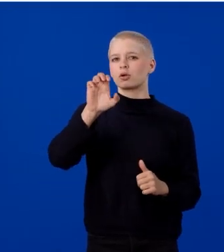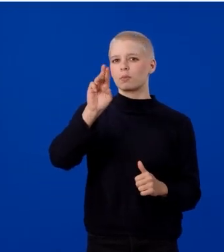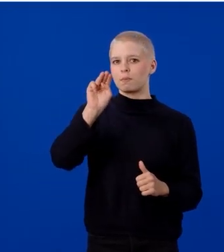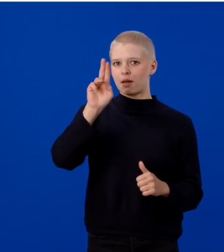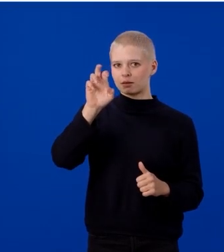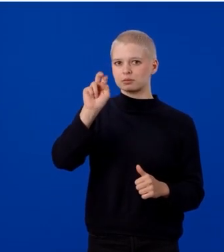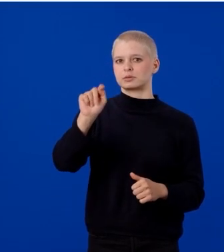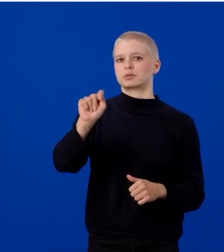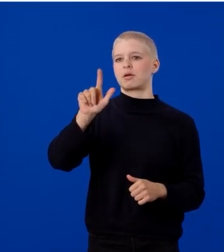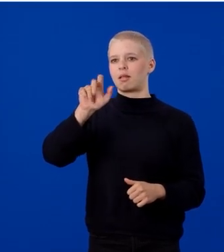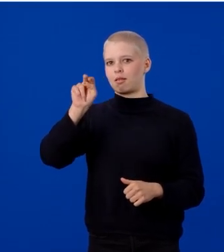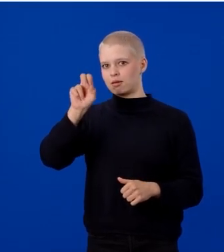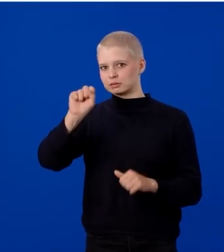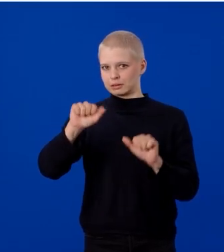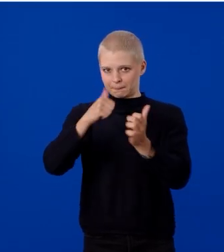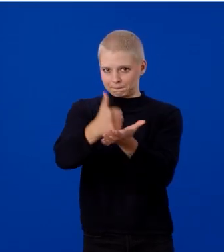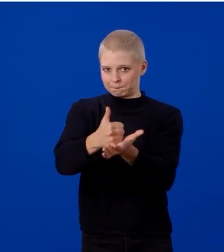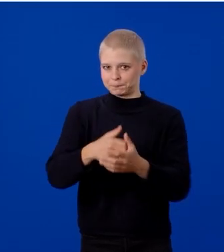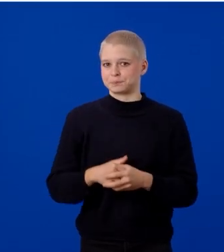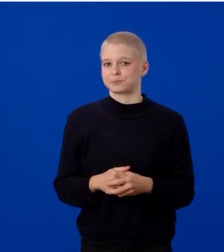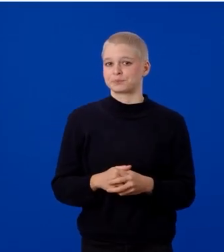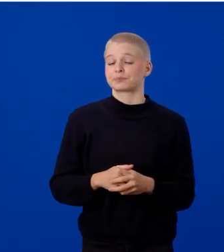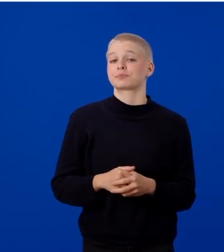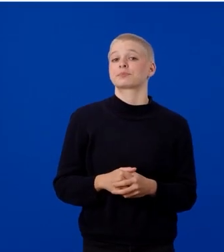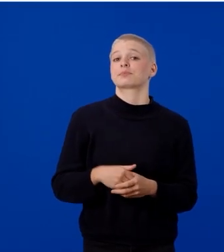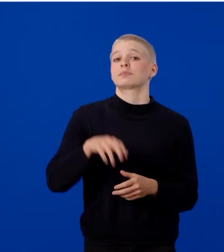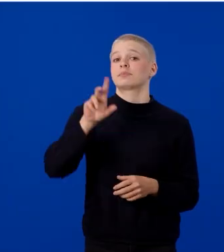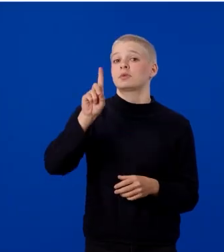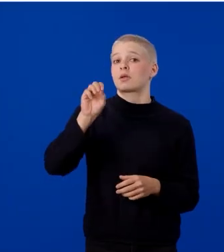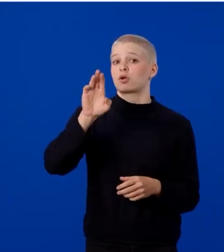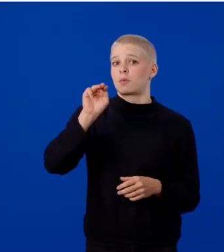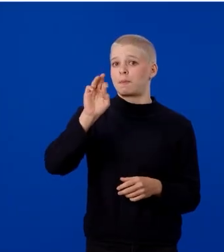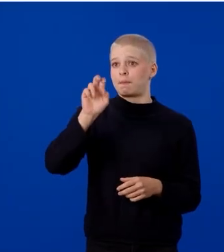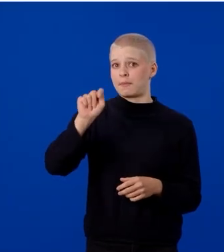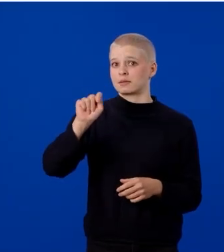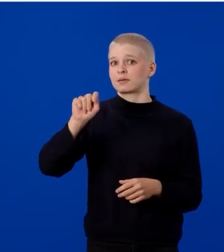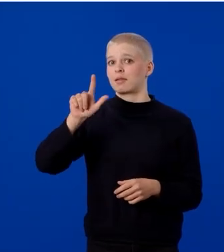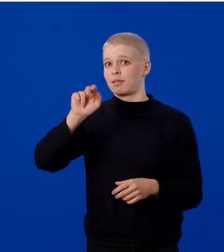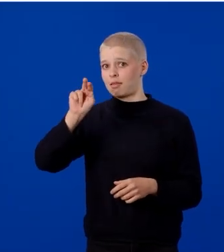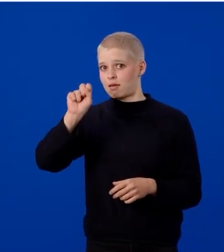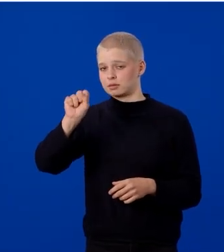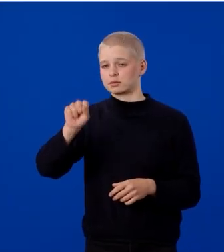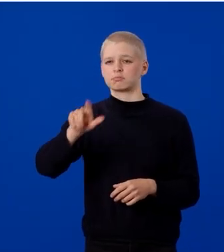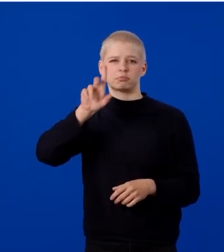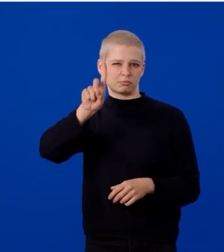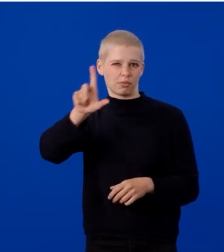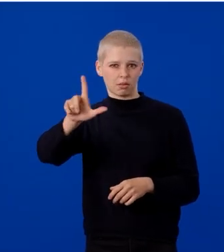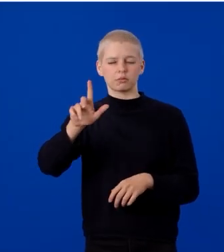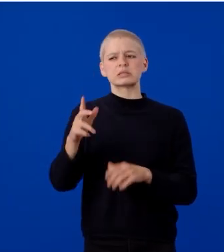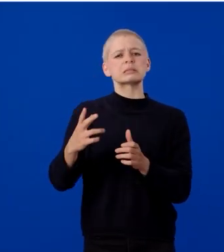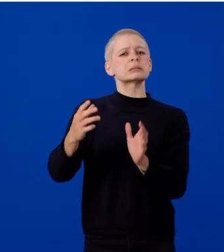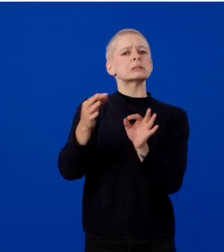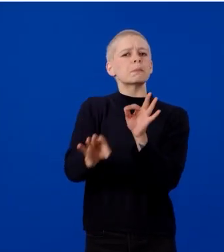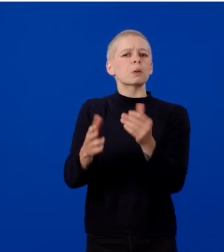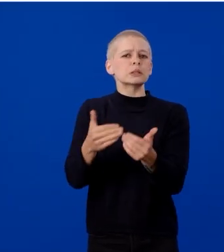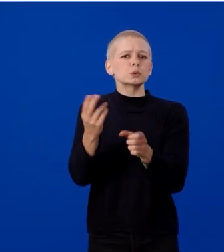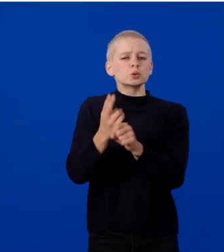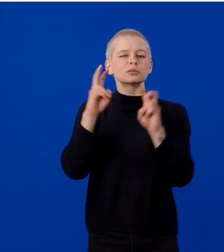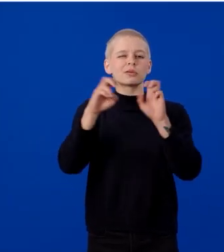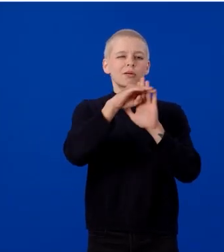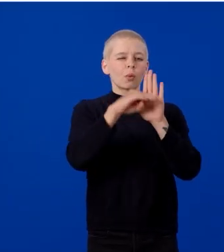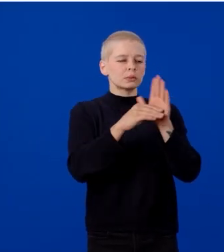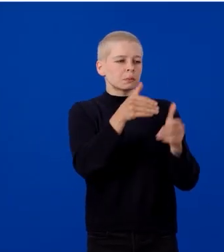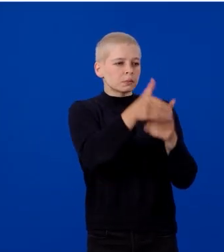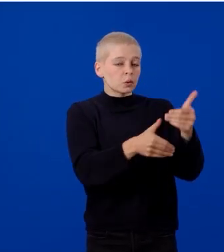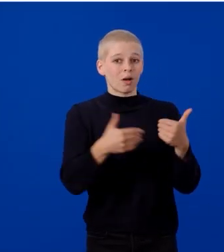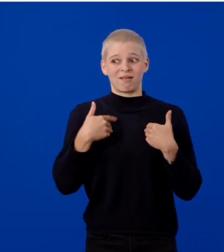here. Document Lens is a simple to use recipe that can take complex nested